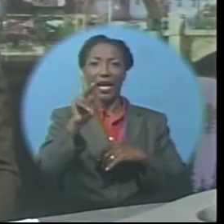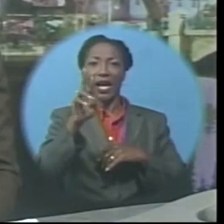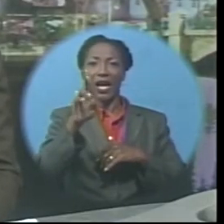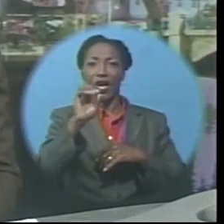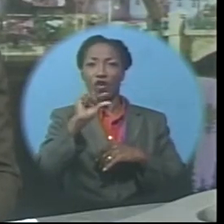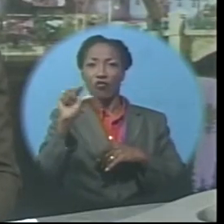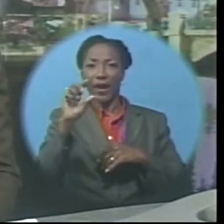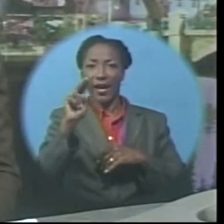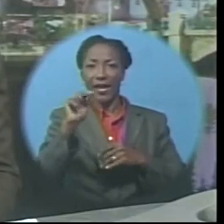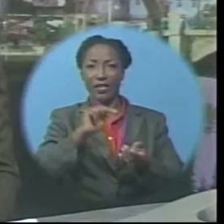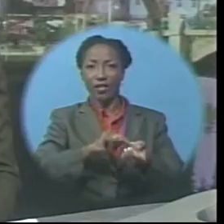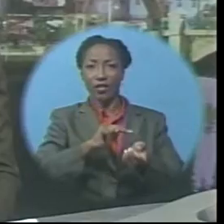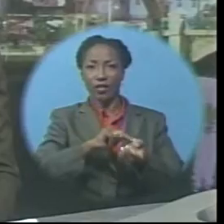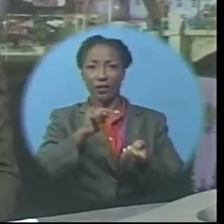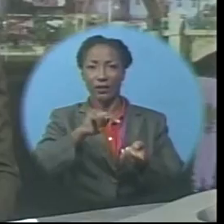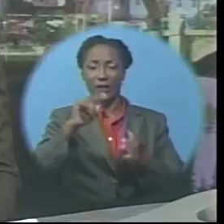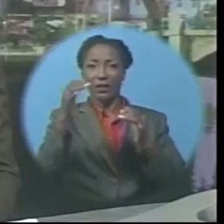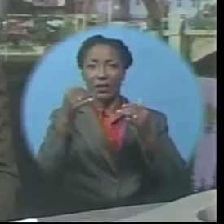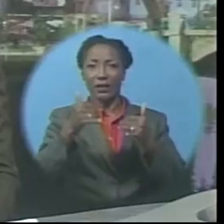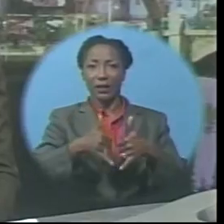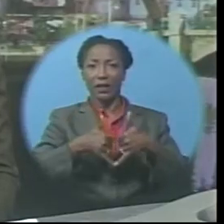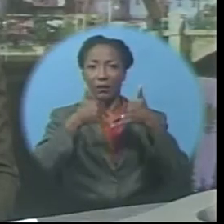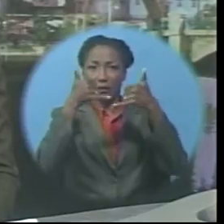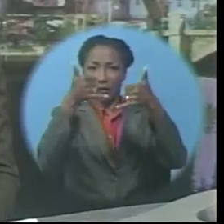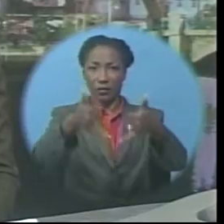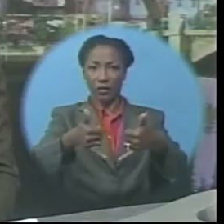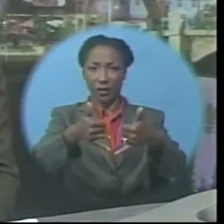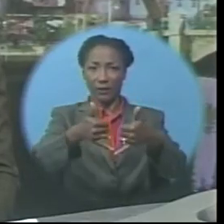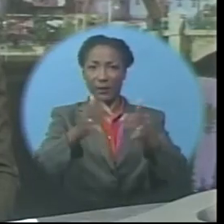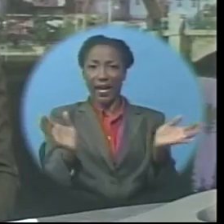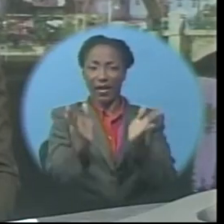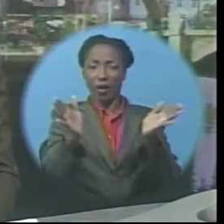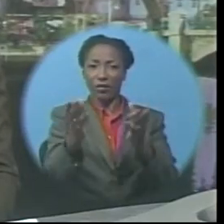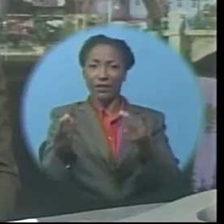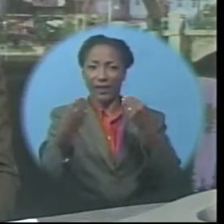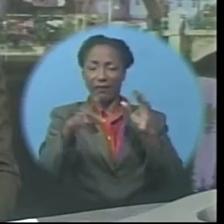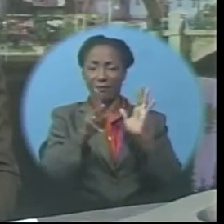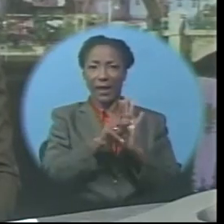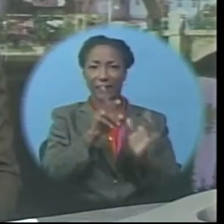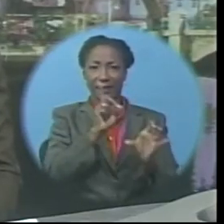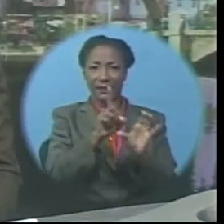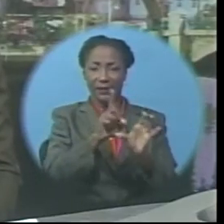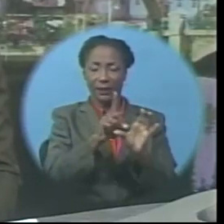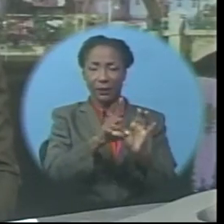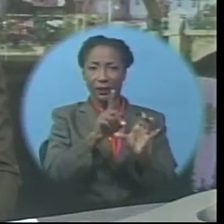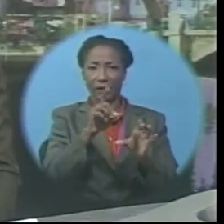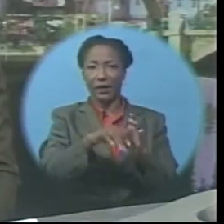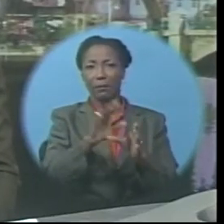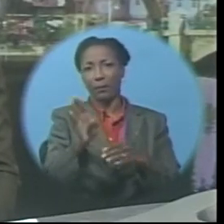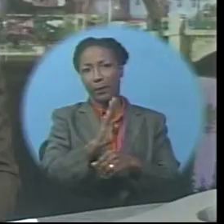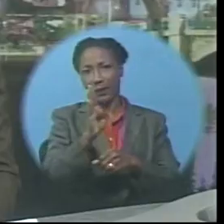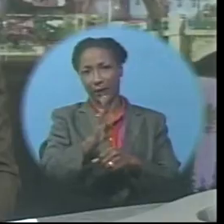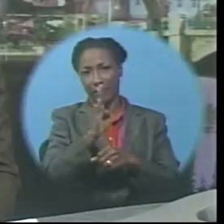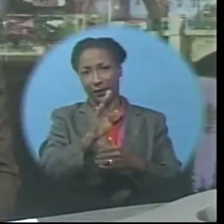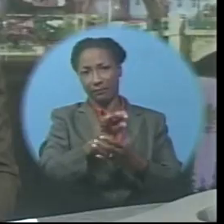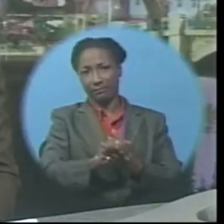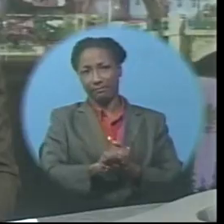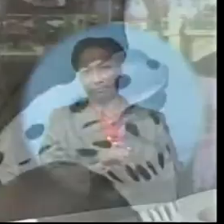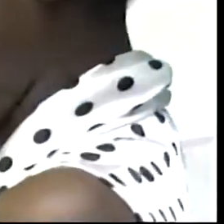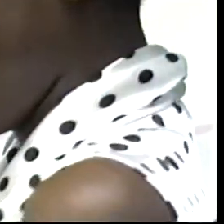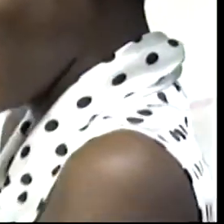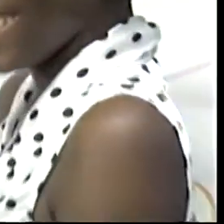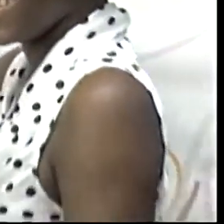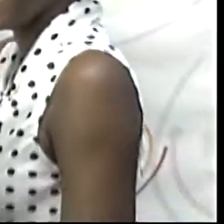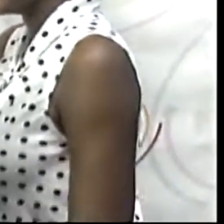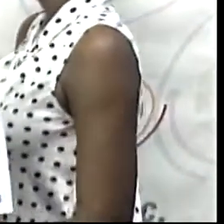Award have been encouraged to give back to the disabilities movement in Barbados. This message from President of the Barbados